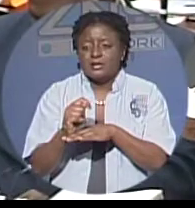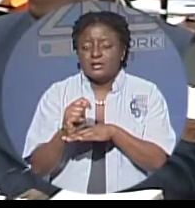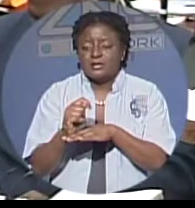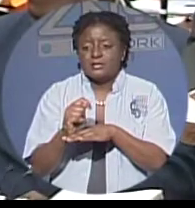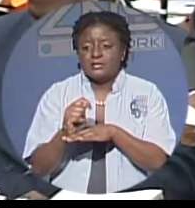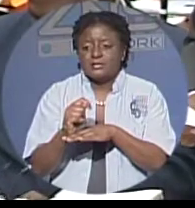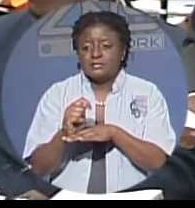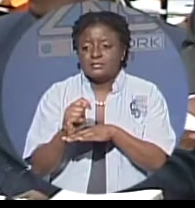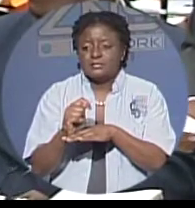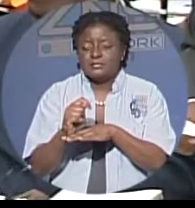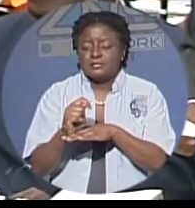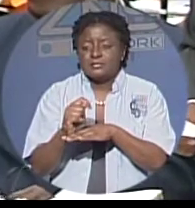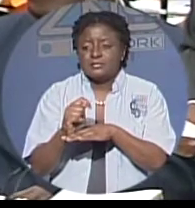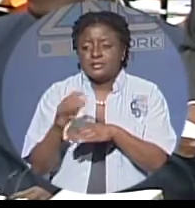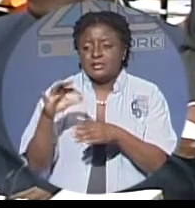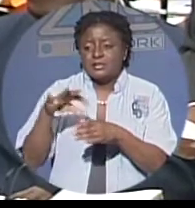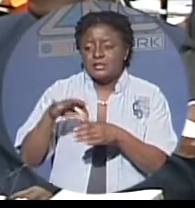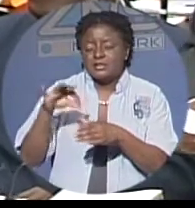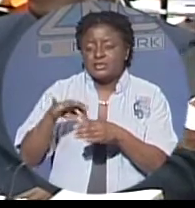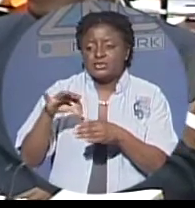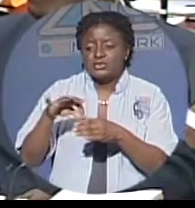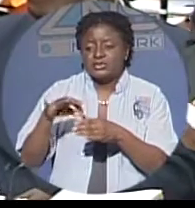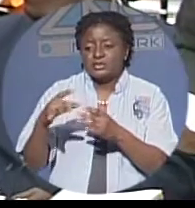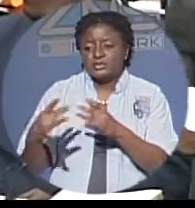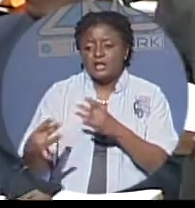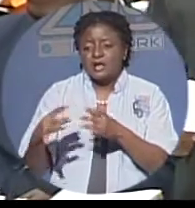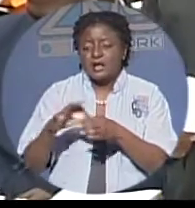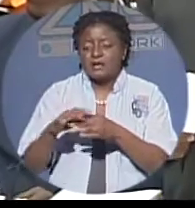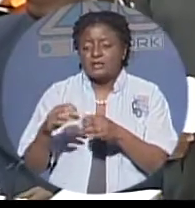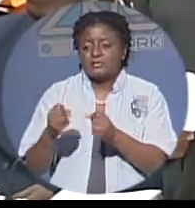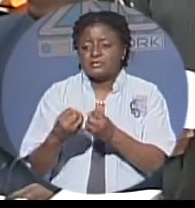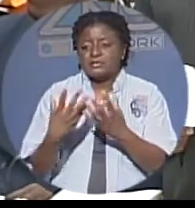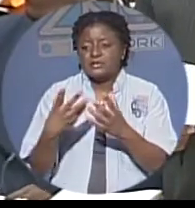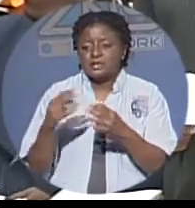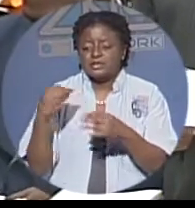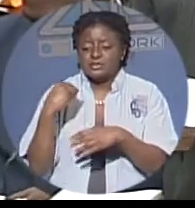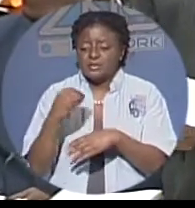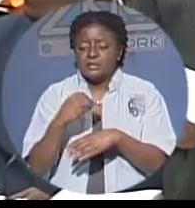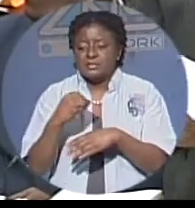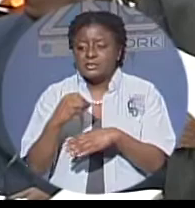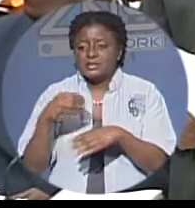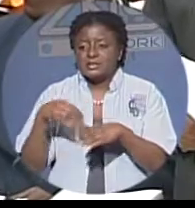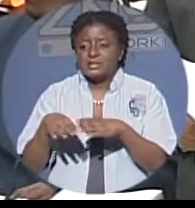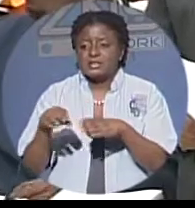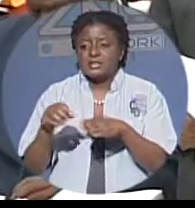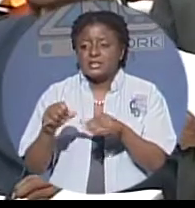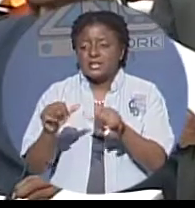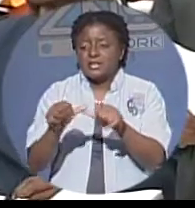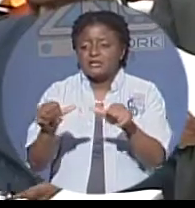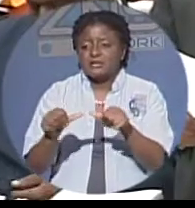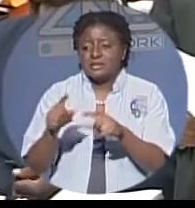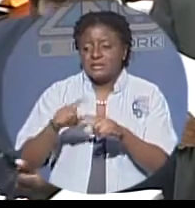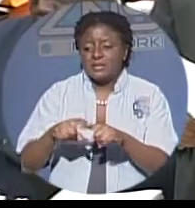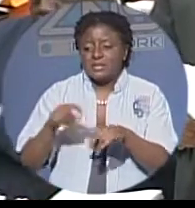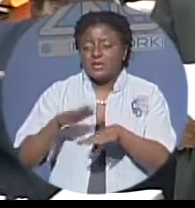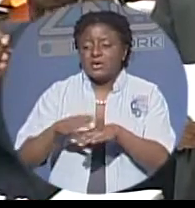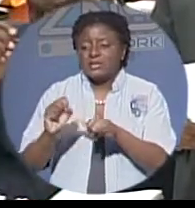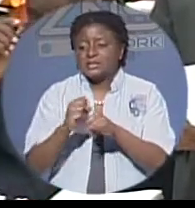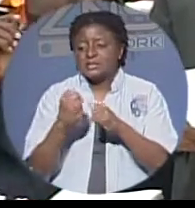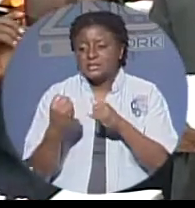in such areas the size physical features natural boundaries and geographical